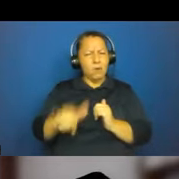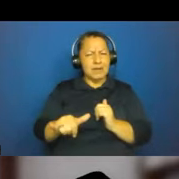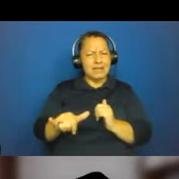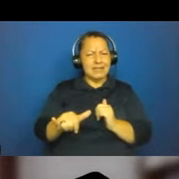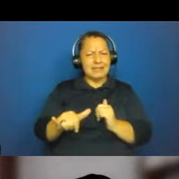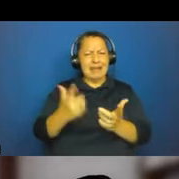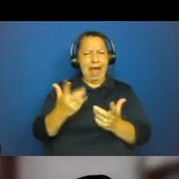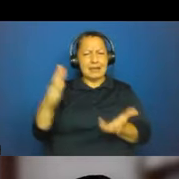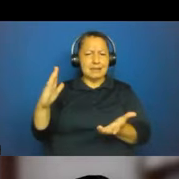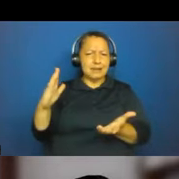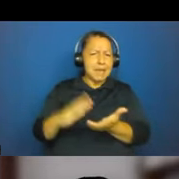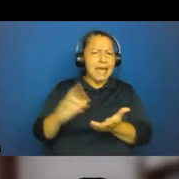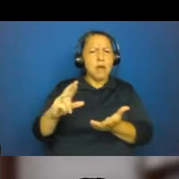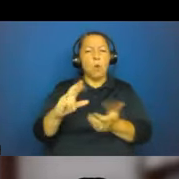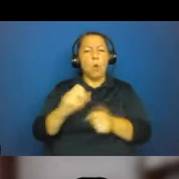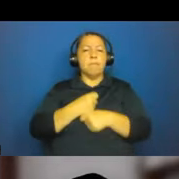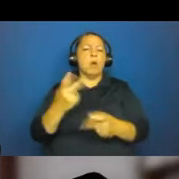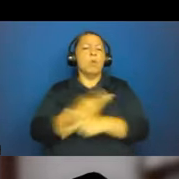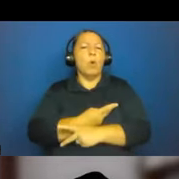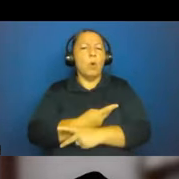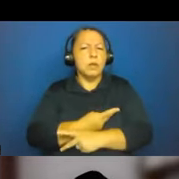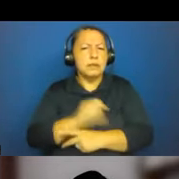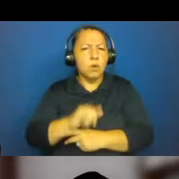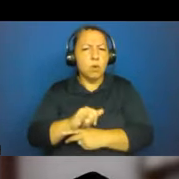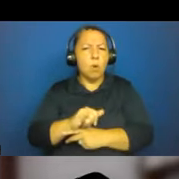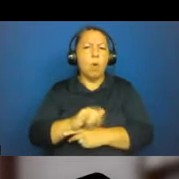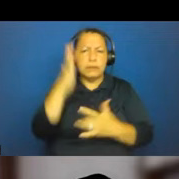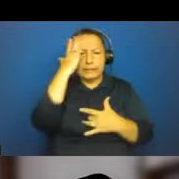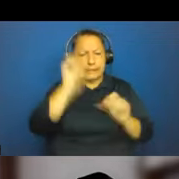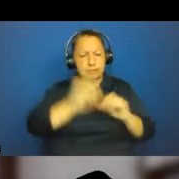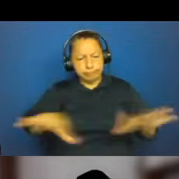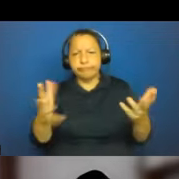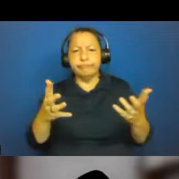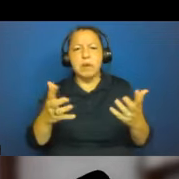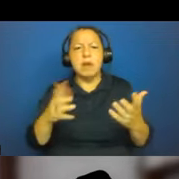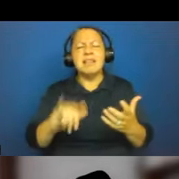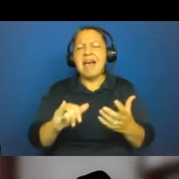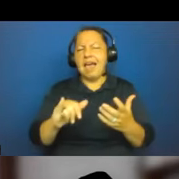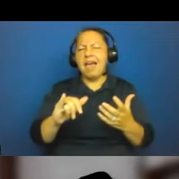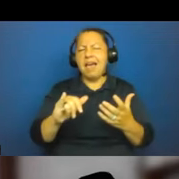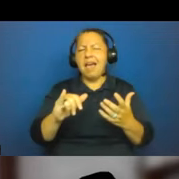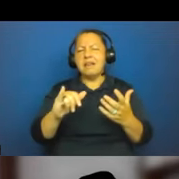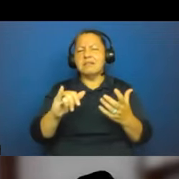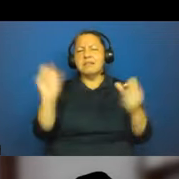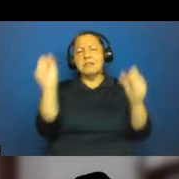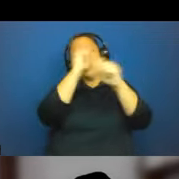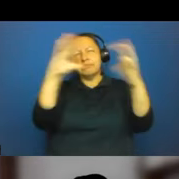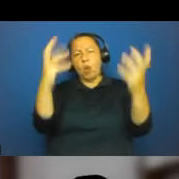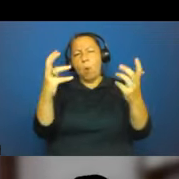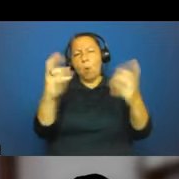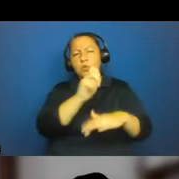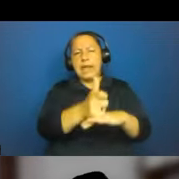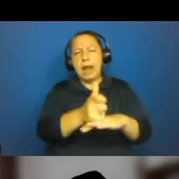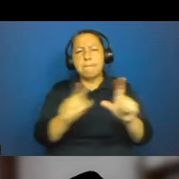the epidemics? So that's the framing I want to use. But focusing on the main case study, I'll just spend a few